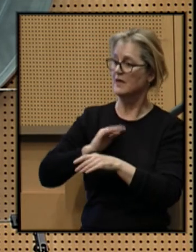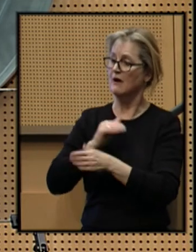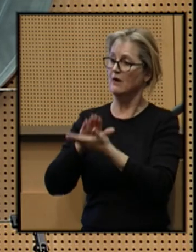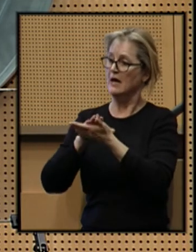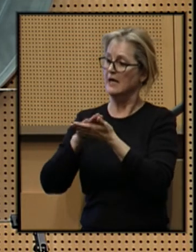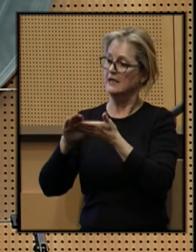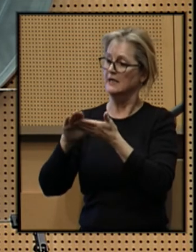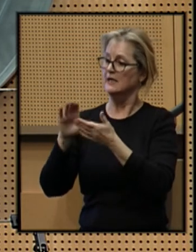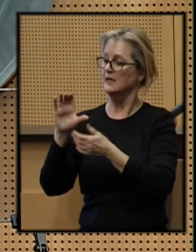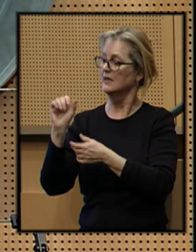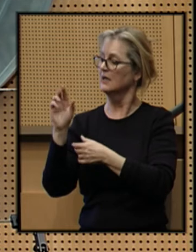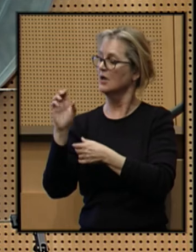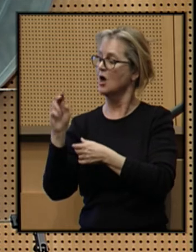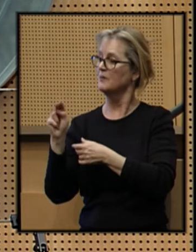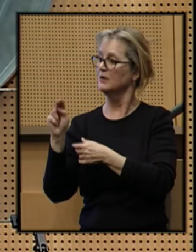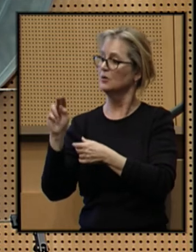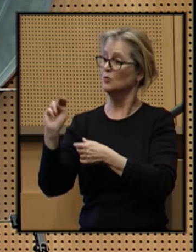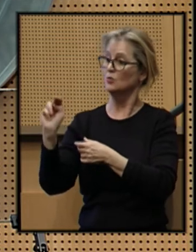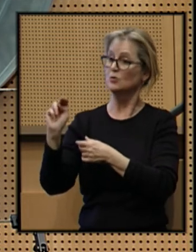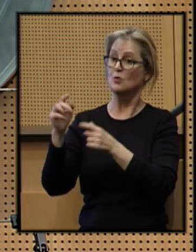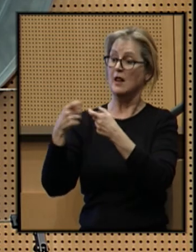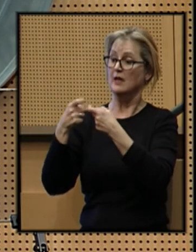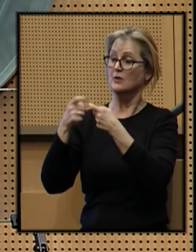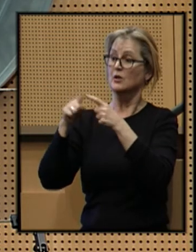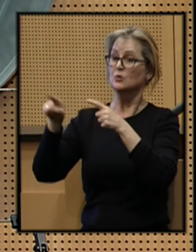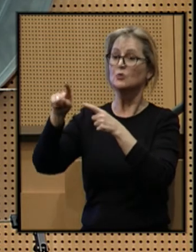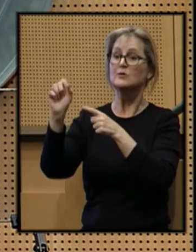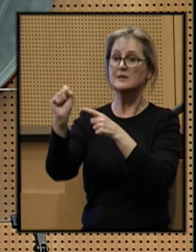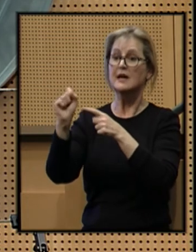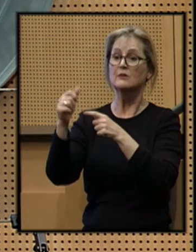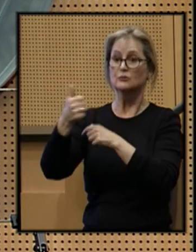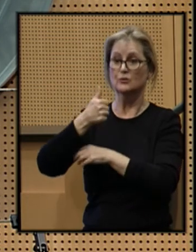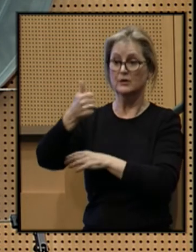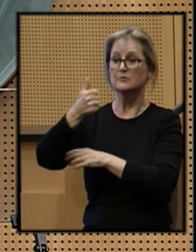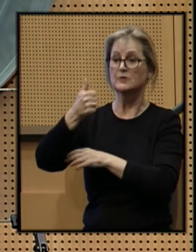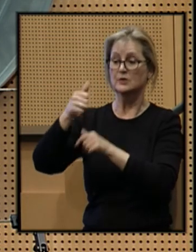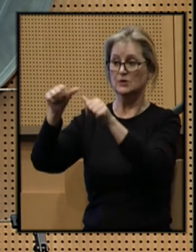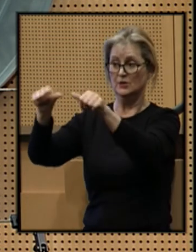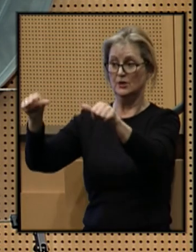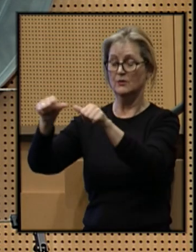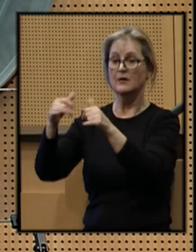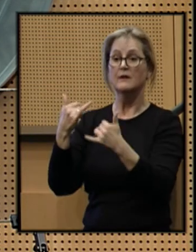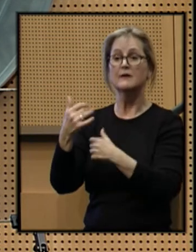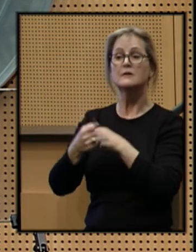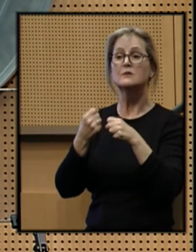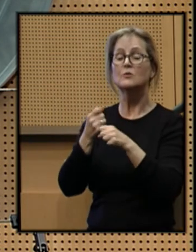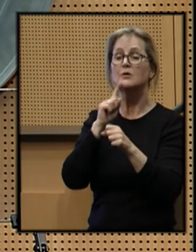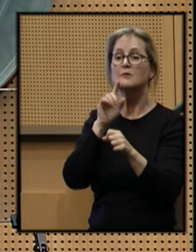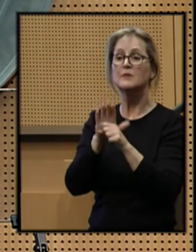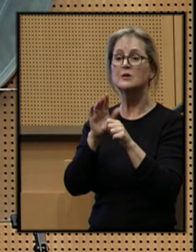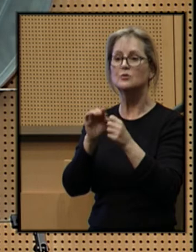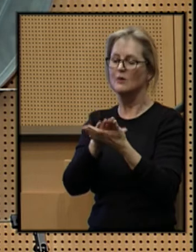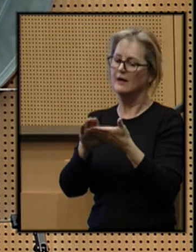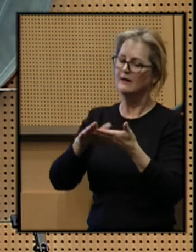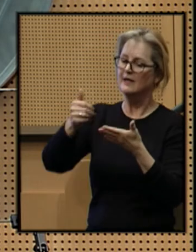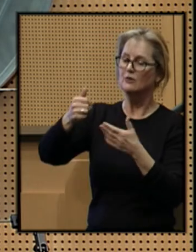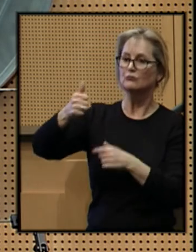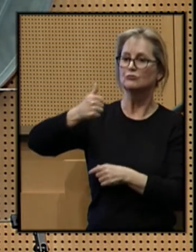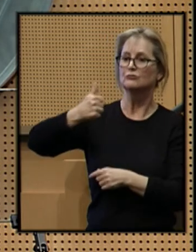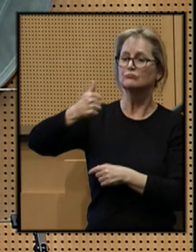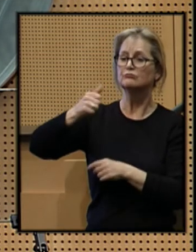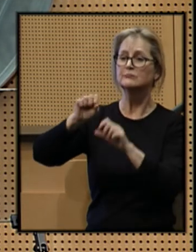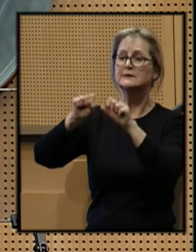clean, carbon-neutral electricity to Seattle's transportation sector. This year, we will commit to a cleaner transportation